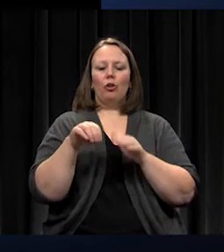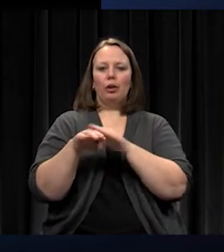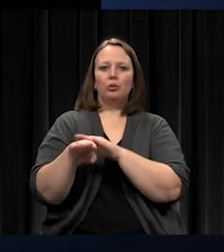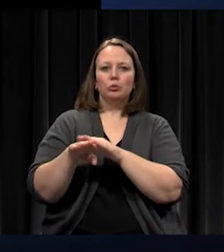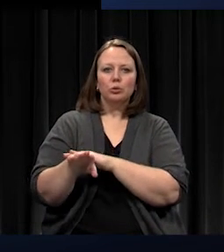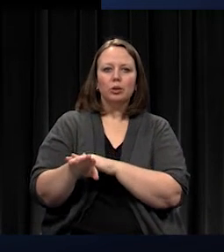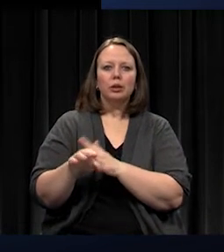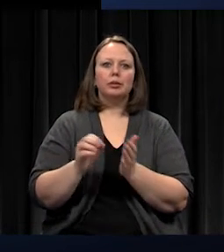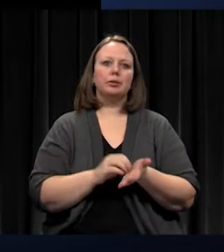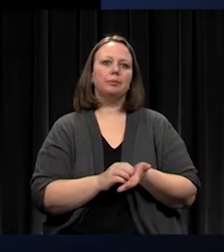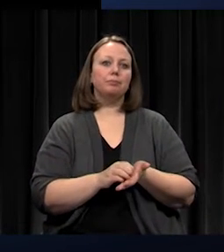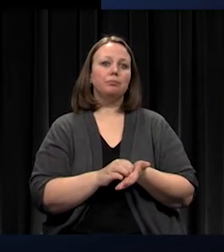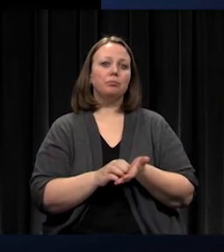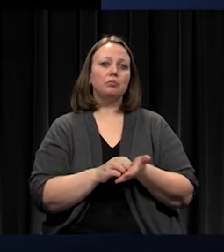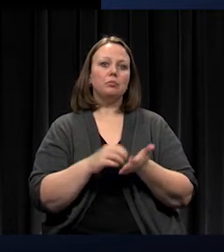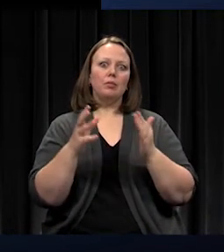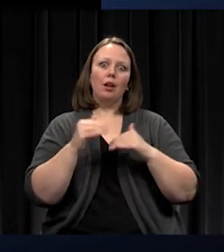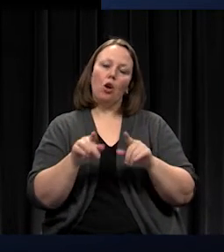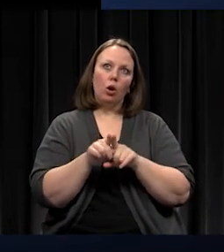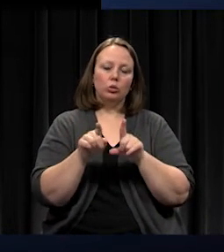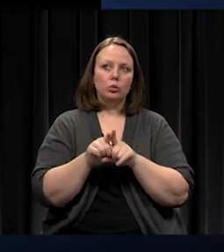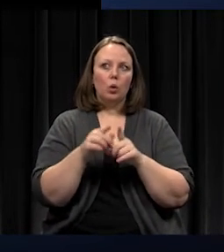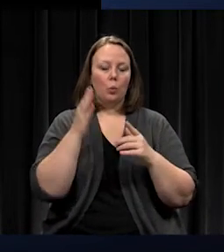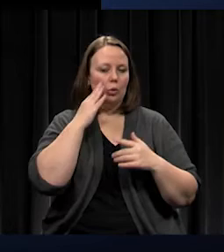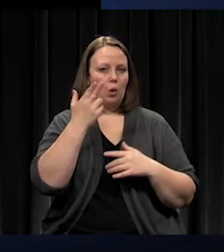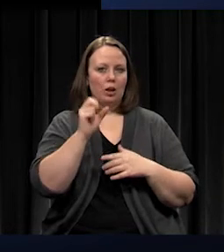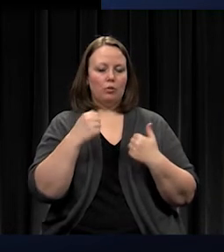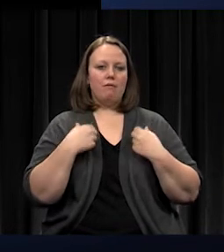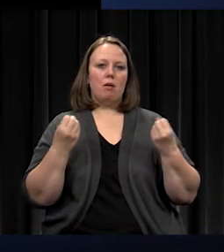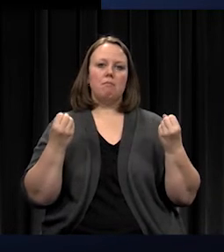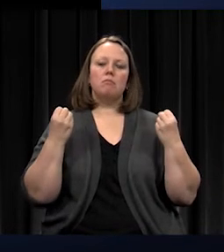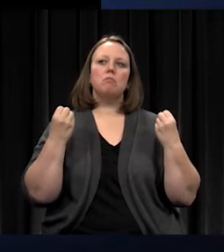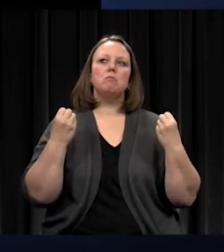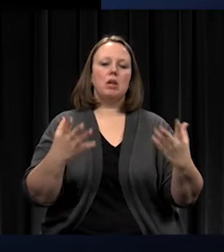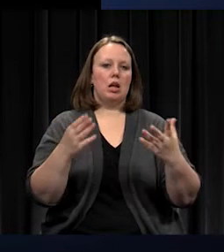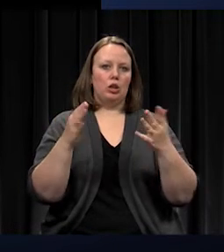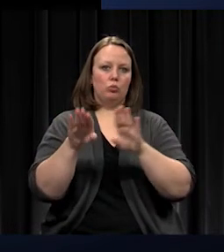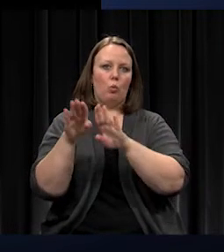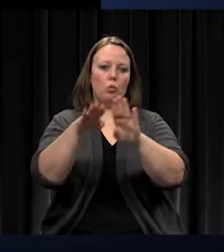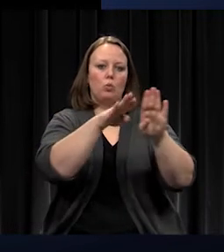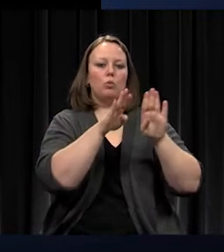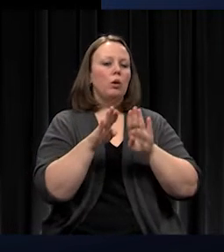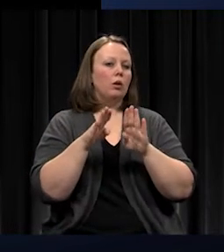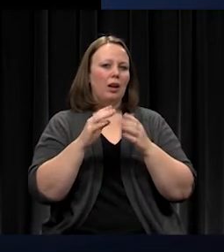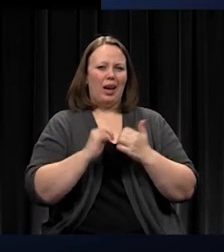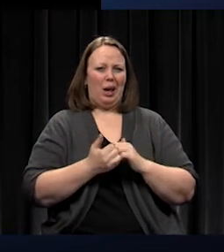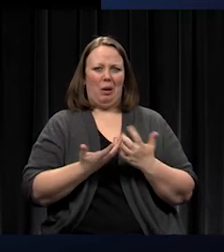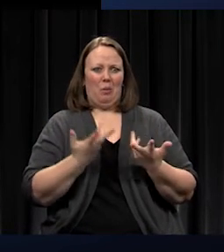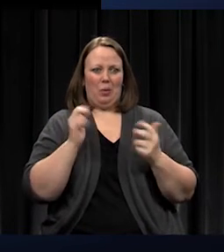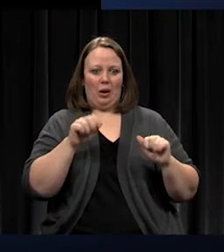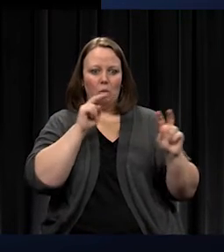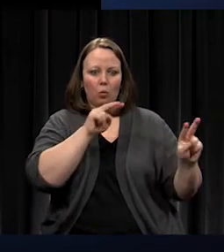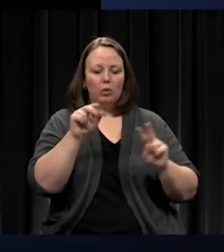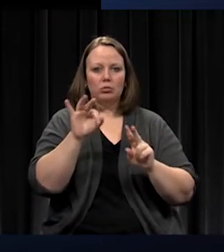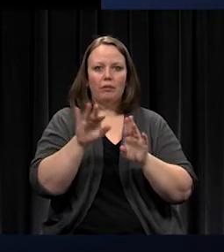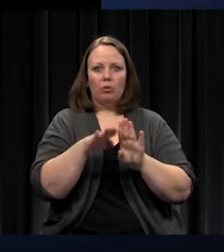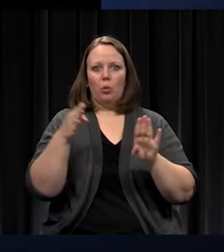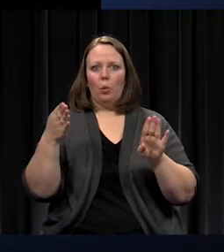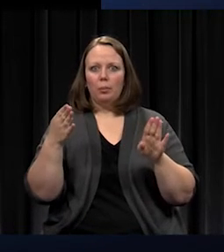can we possibly monitor it? Should there be a door open alarm? The good news is we made great strides in most of these categories.